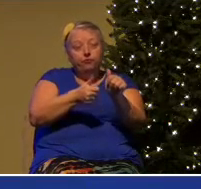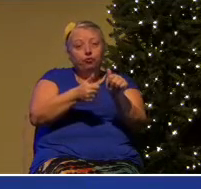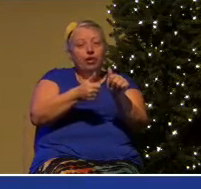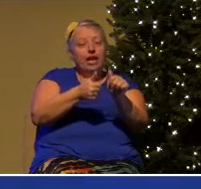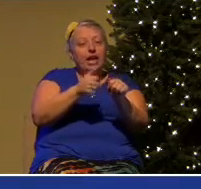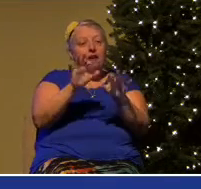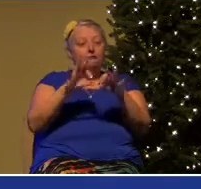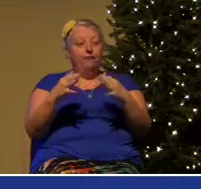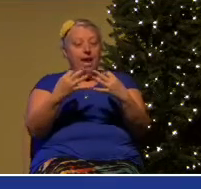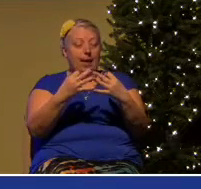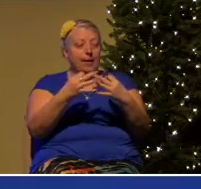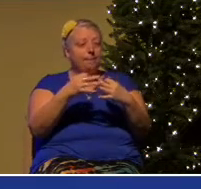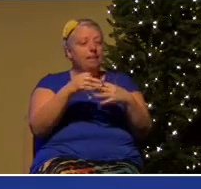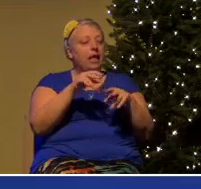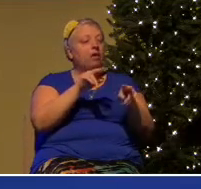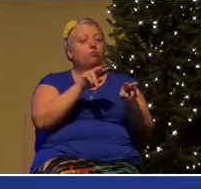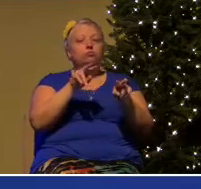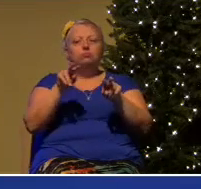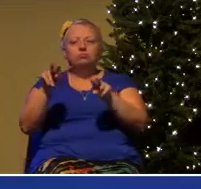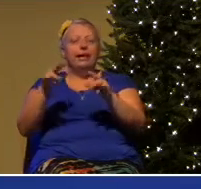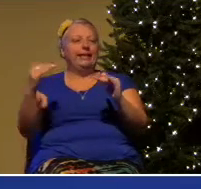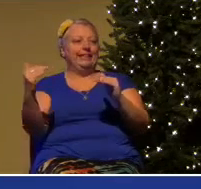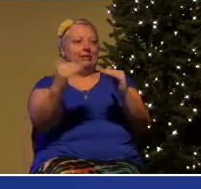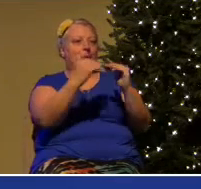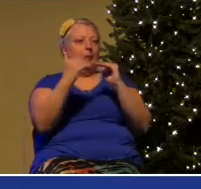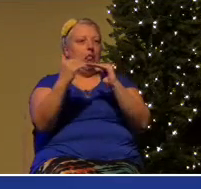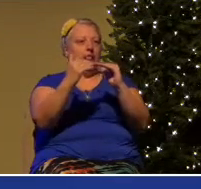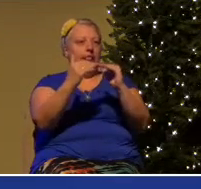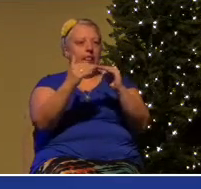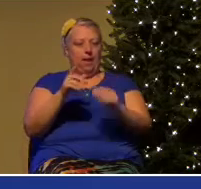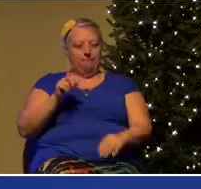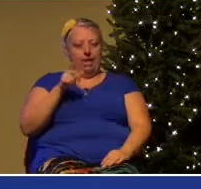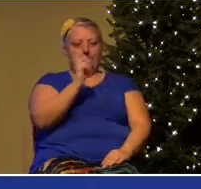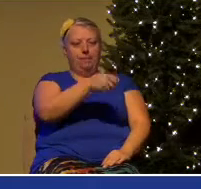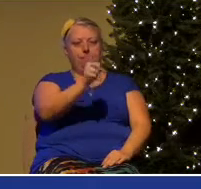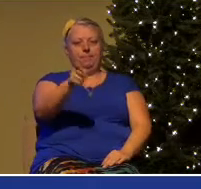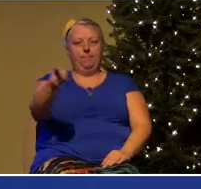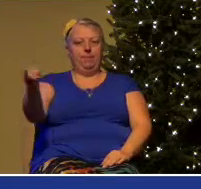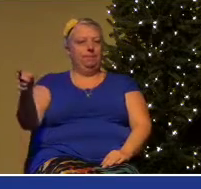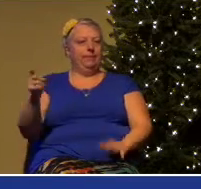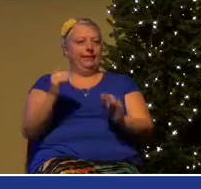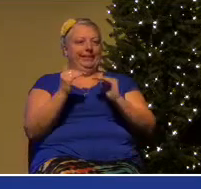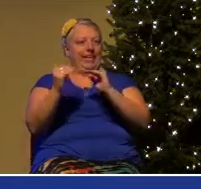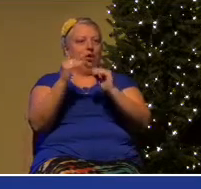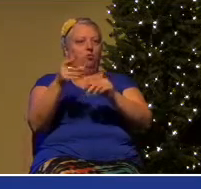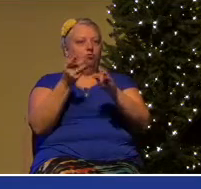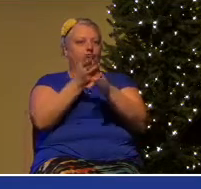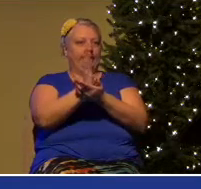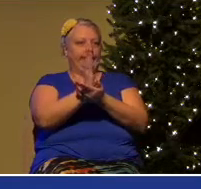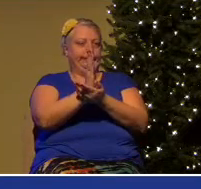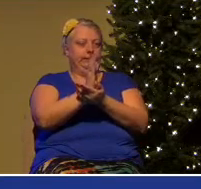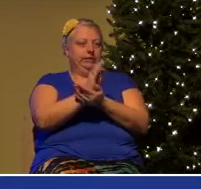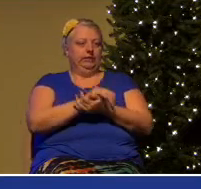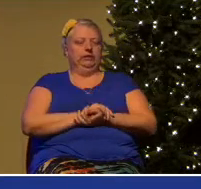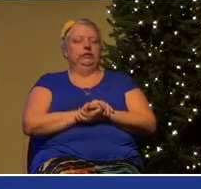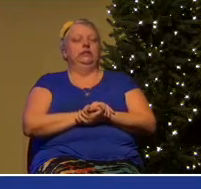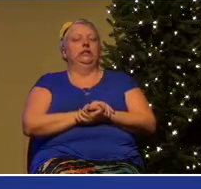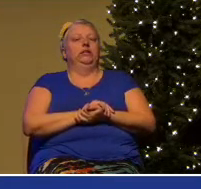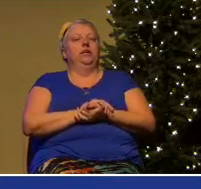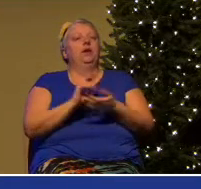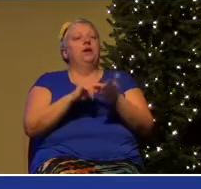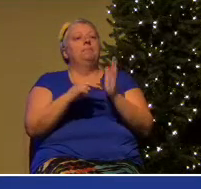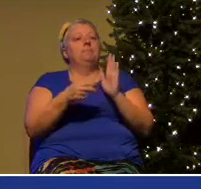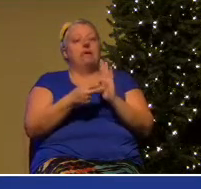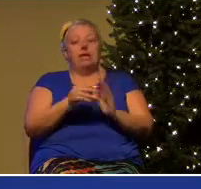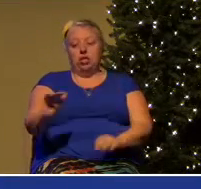is said to be equal and you extend equal rights. And without getting into a lot of detail, it means that a